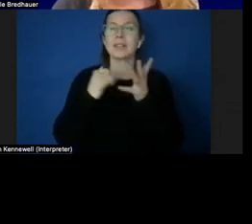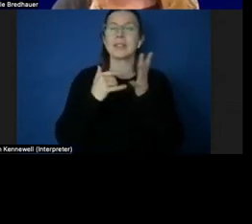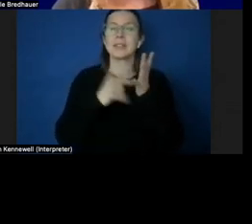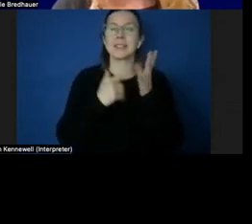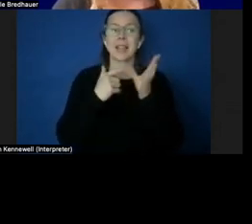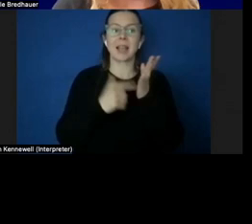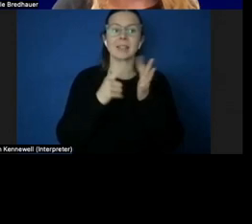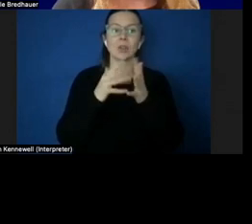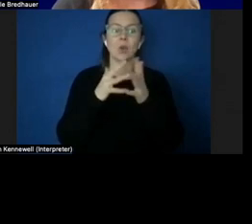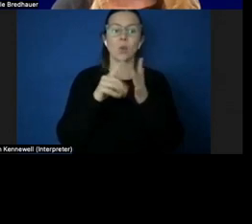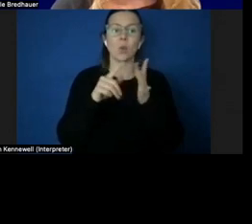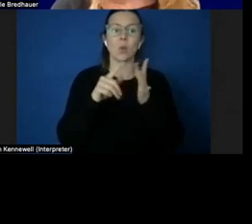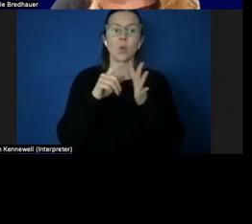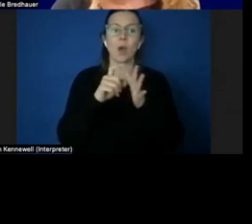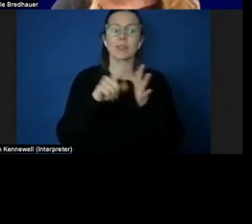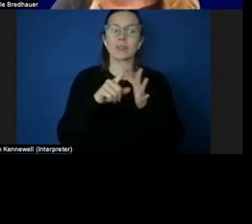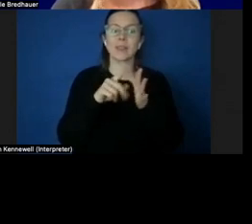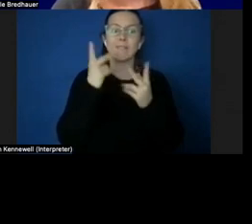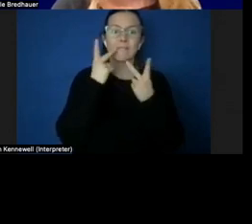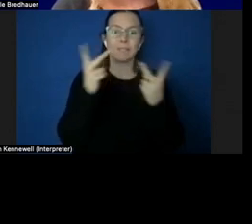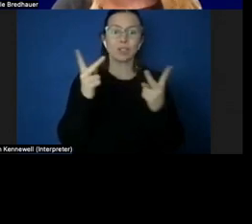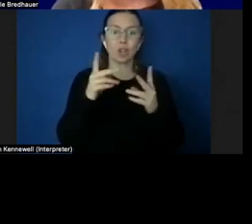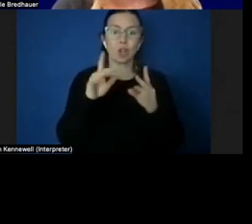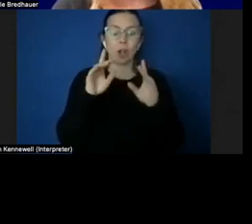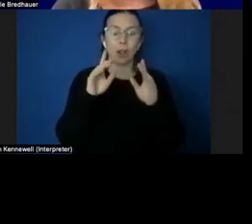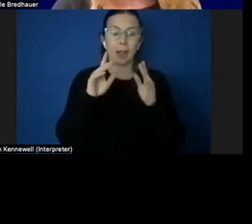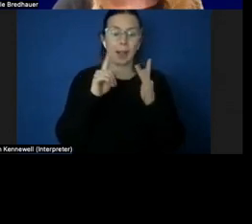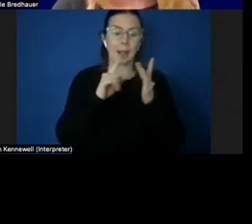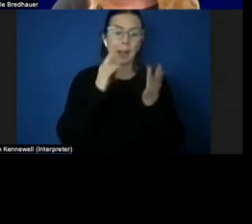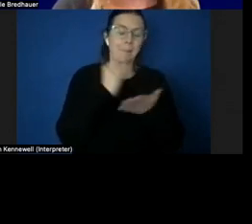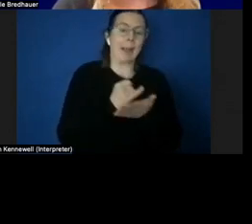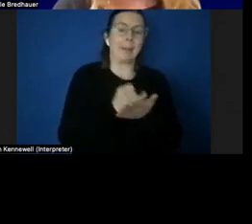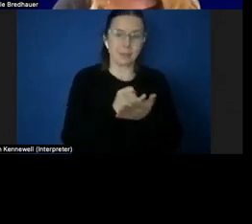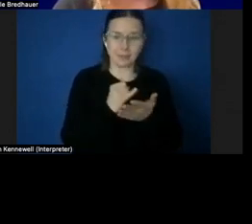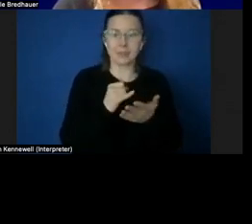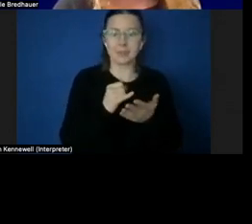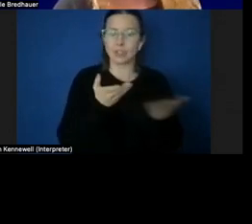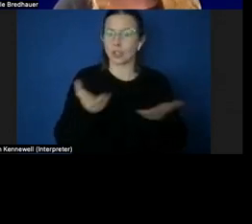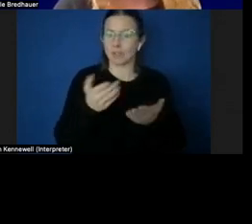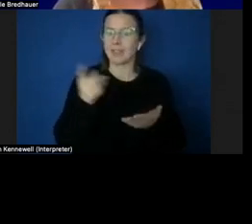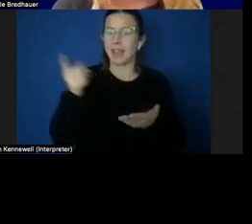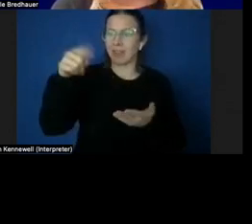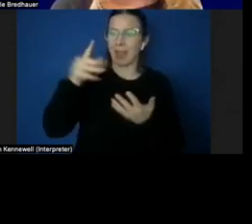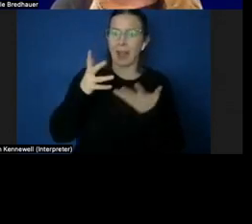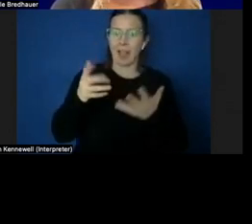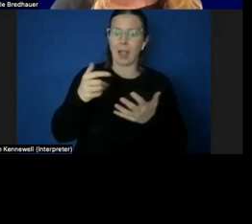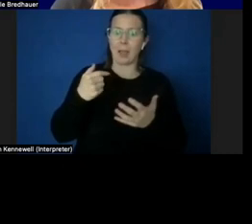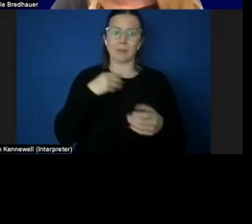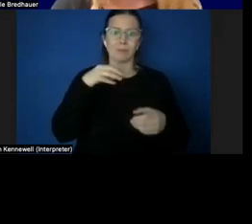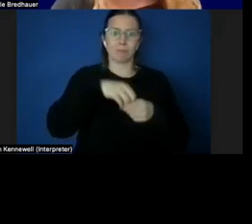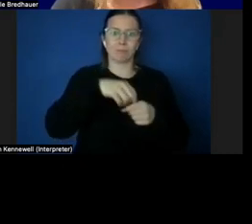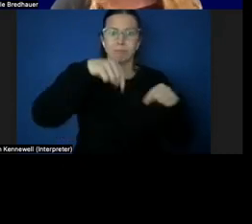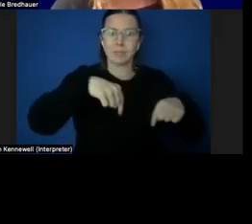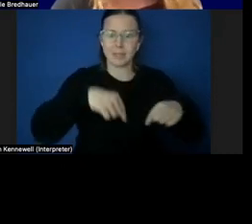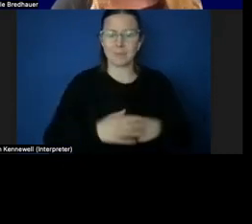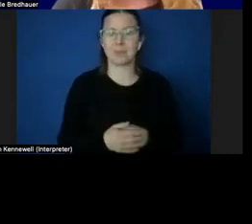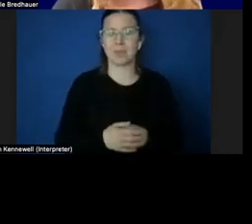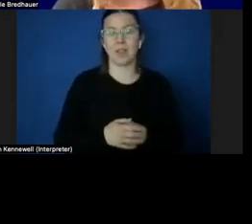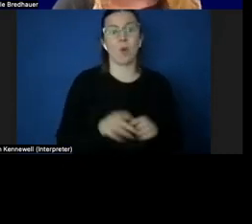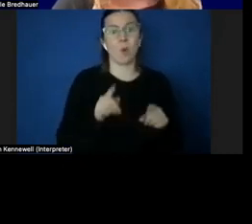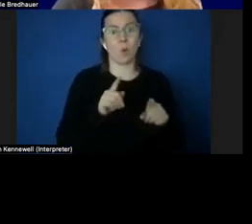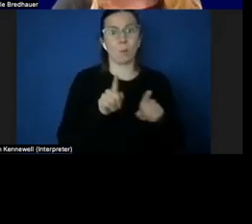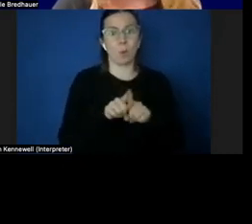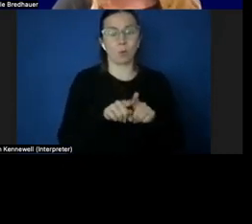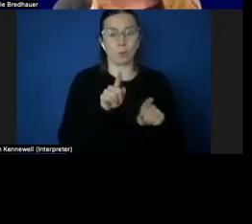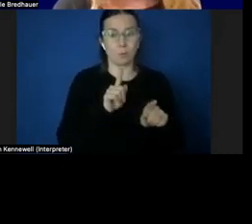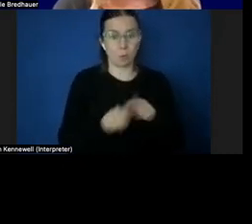Impairment Services who have allowed me to participate in this activity. Most importantly, to